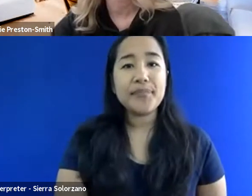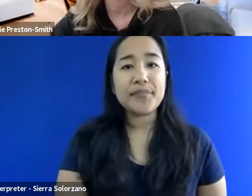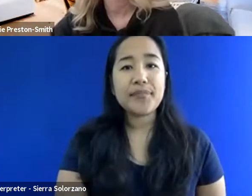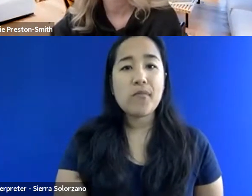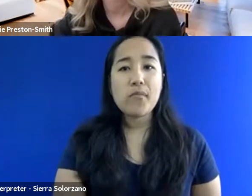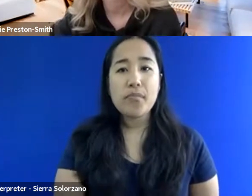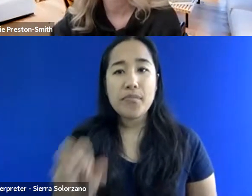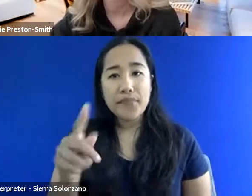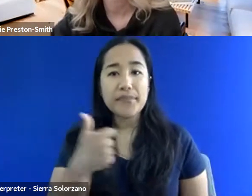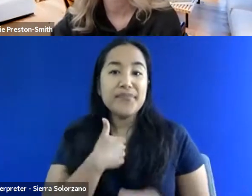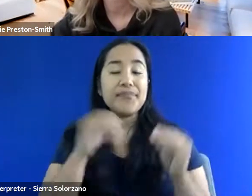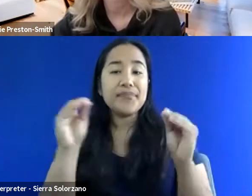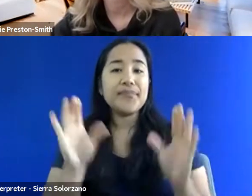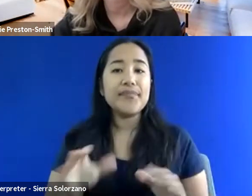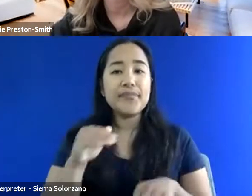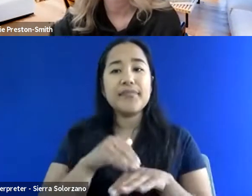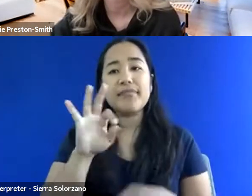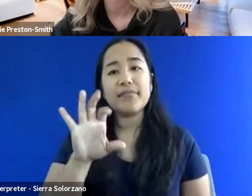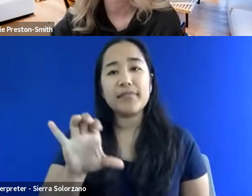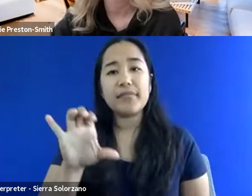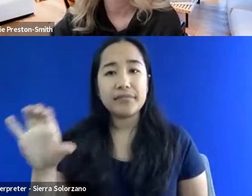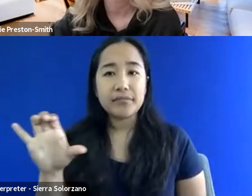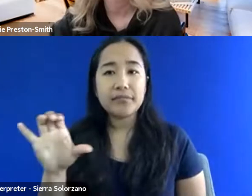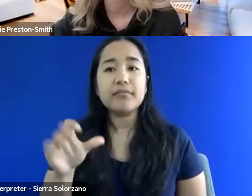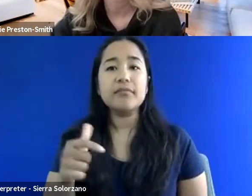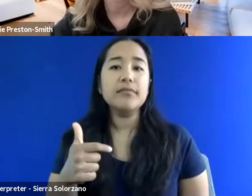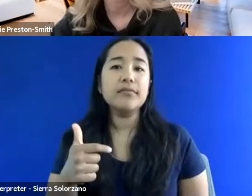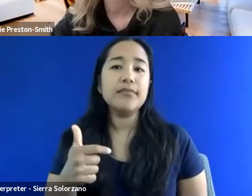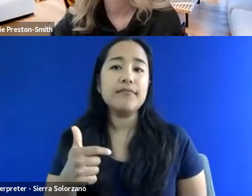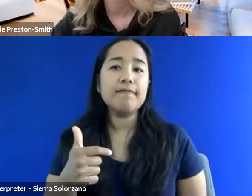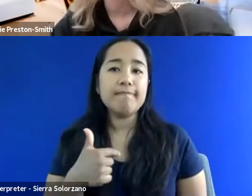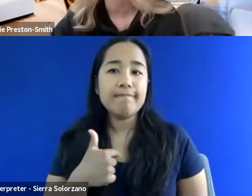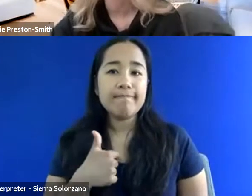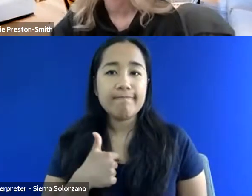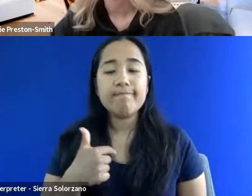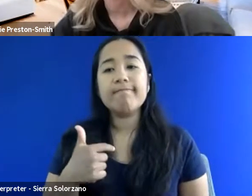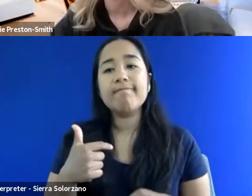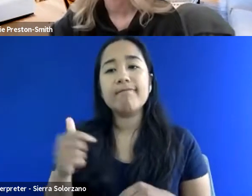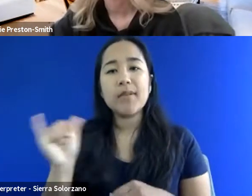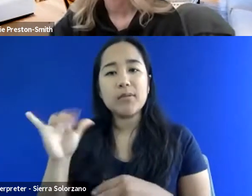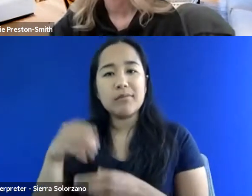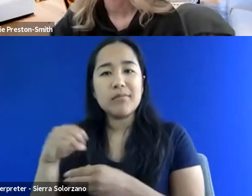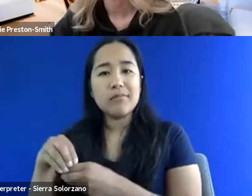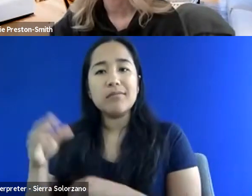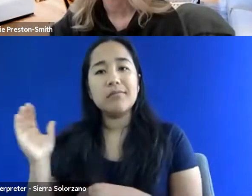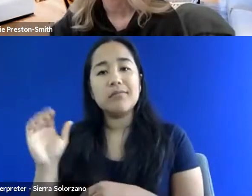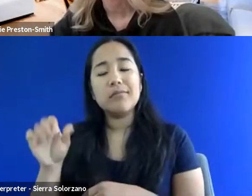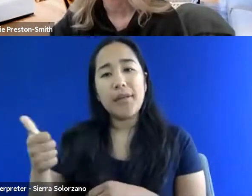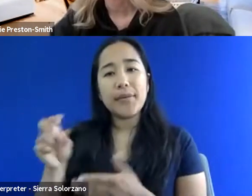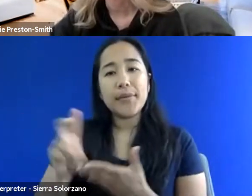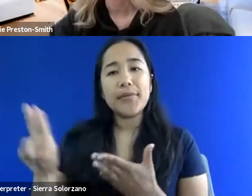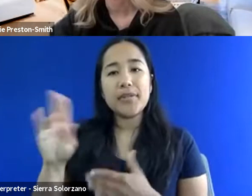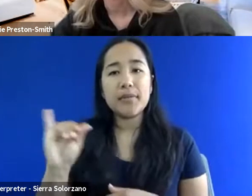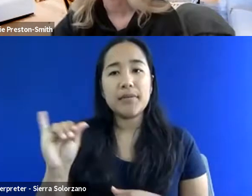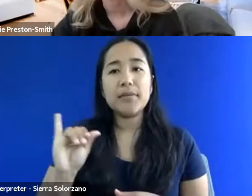So I'm an instructor at Fresno City College and I, as an adjunct and, and in other universities. And this, this